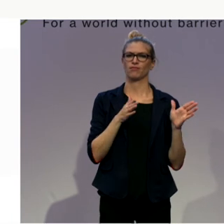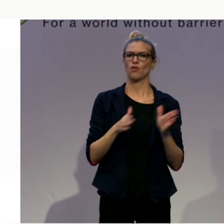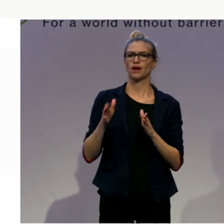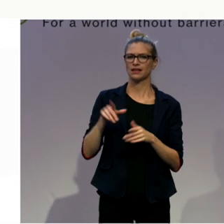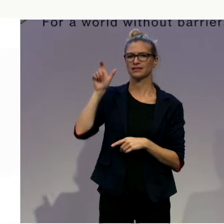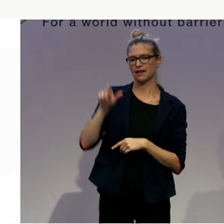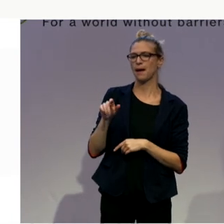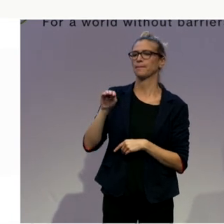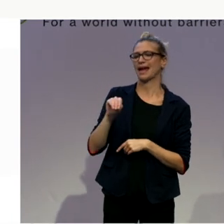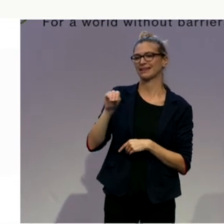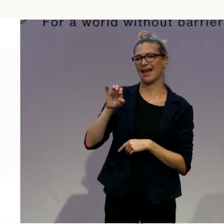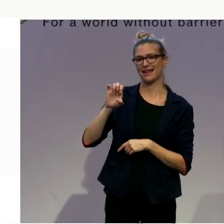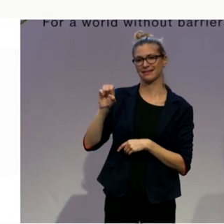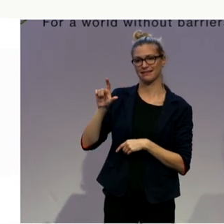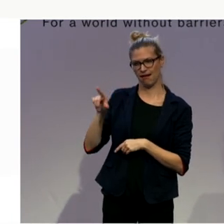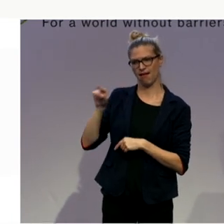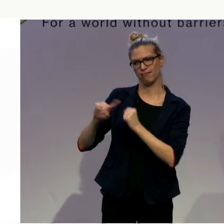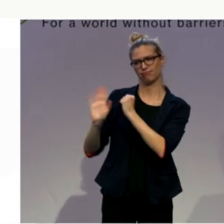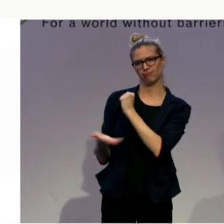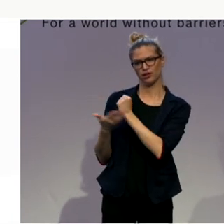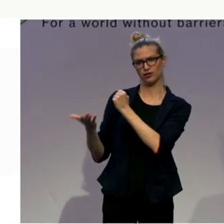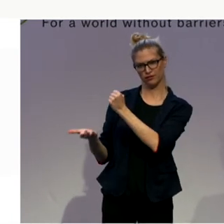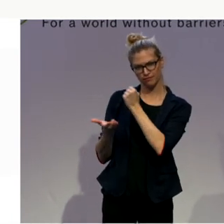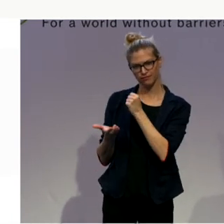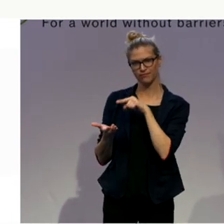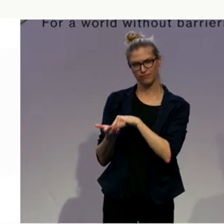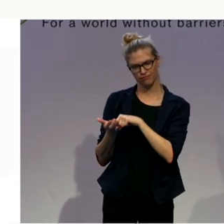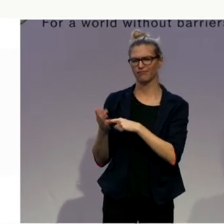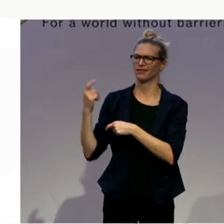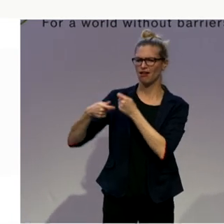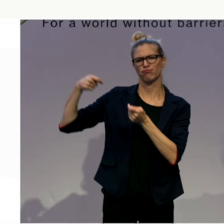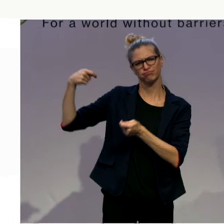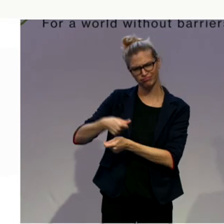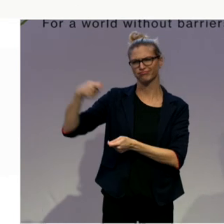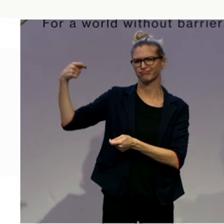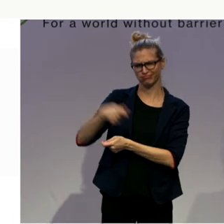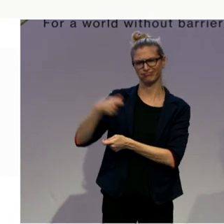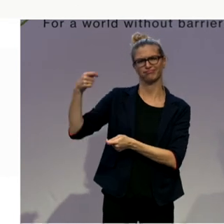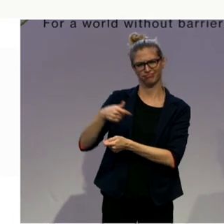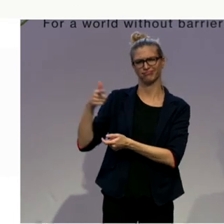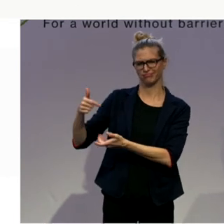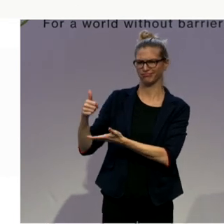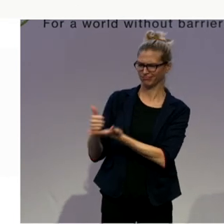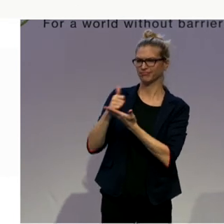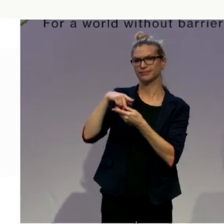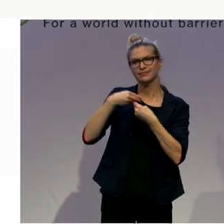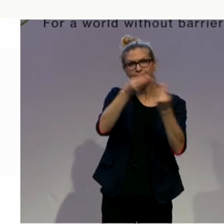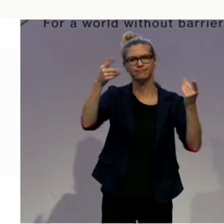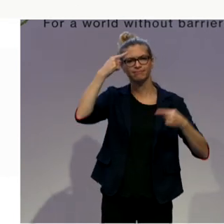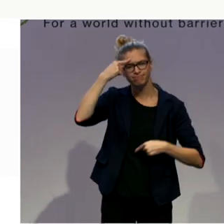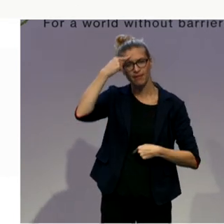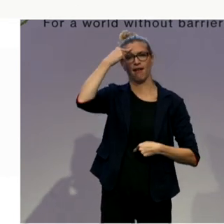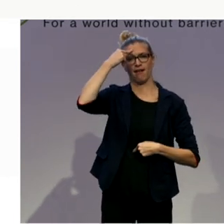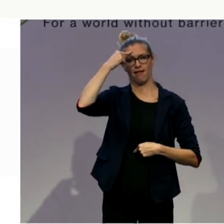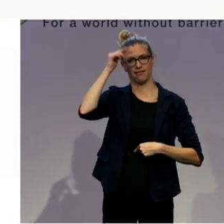has become a great tradition. It raises awareness for disabled people and their specific